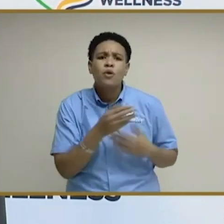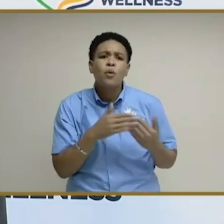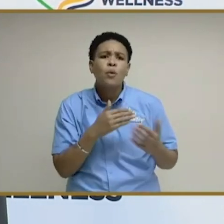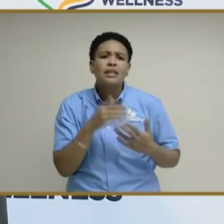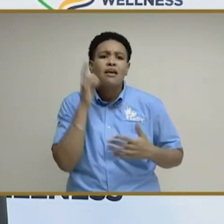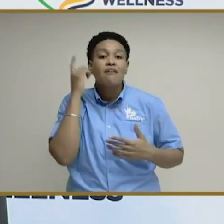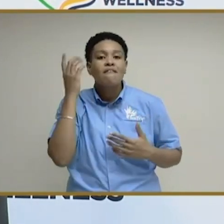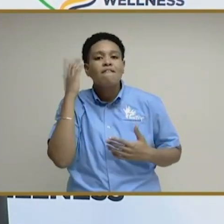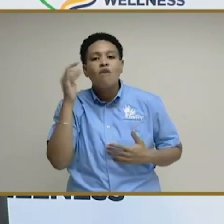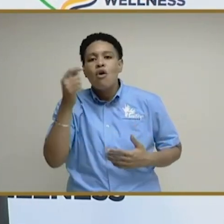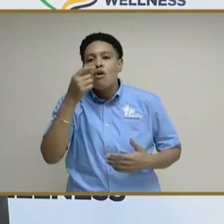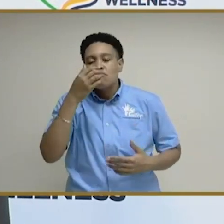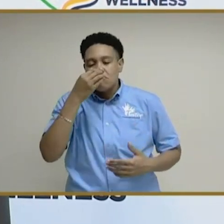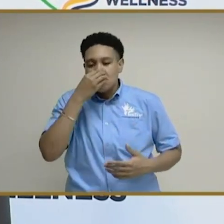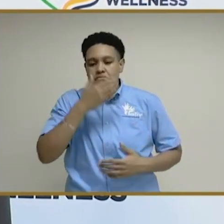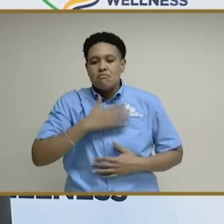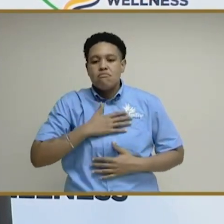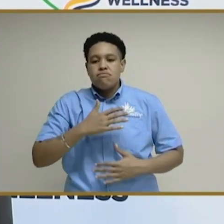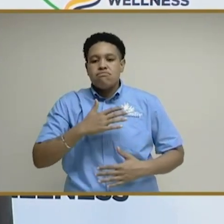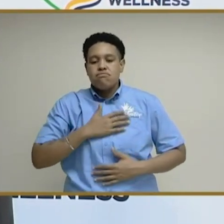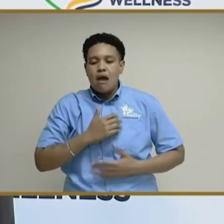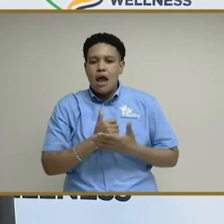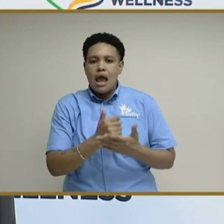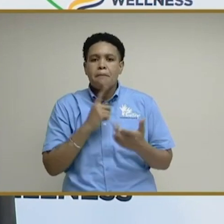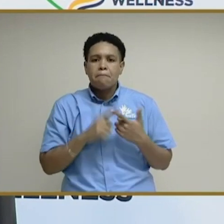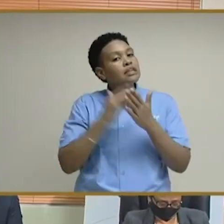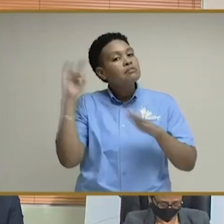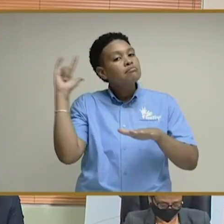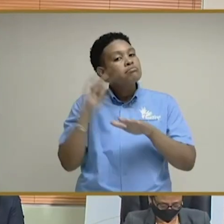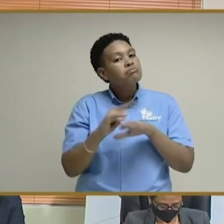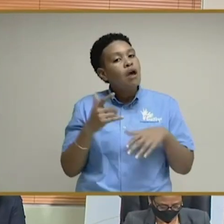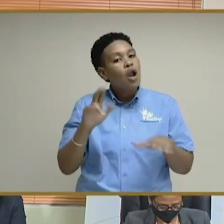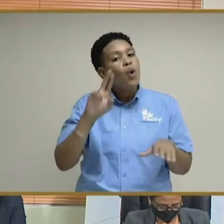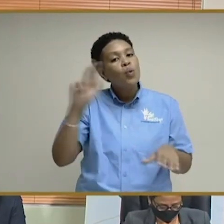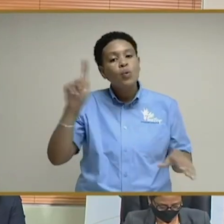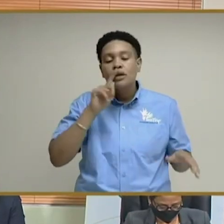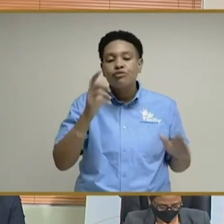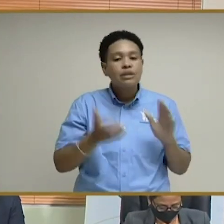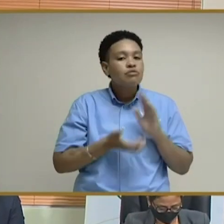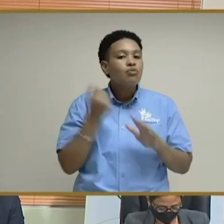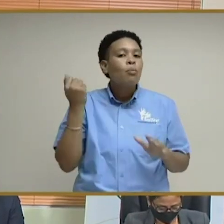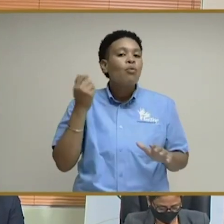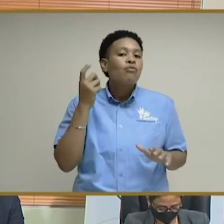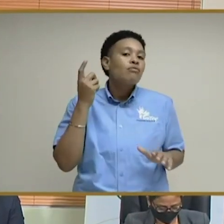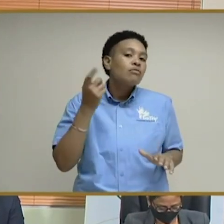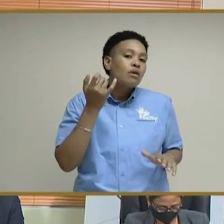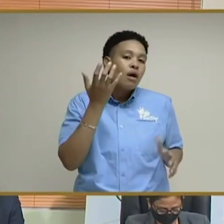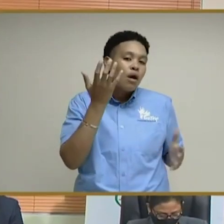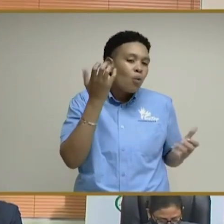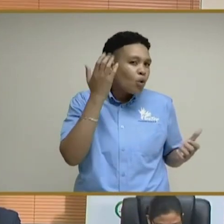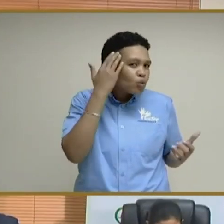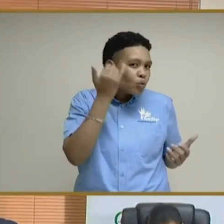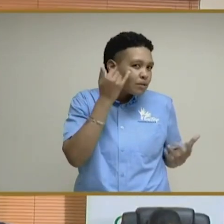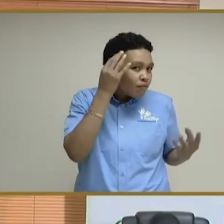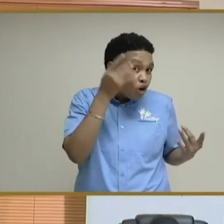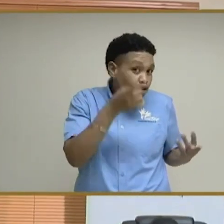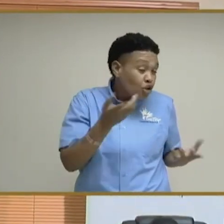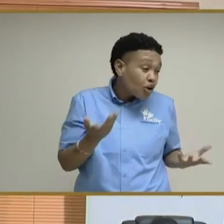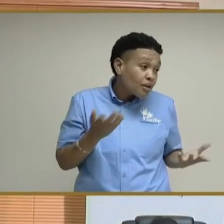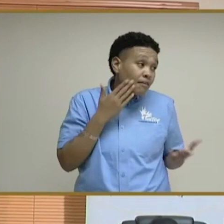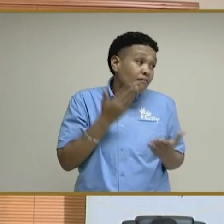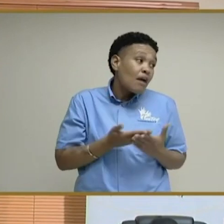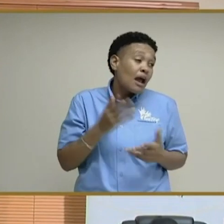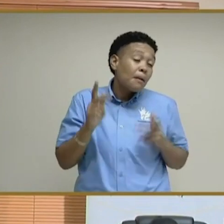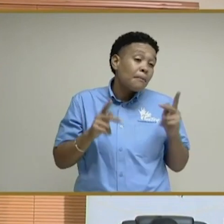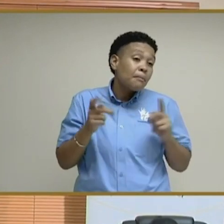supplemental oxygen and management, physiotherapy, et cetera. Dr. Bruce also addressed a recent letter that was circulated